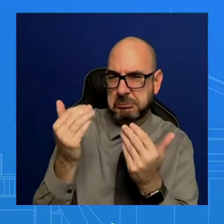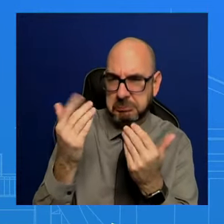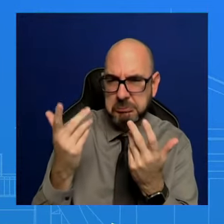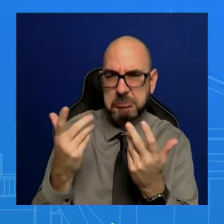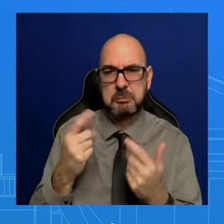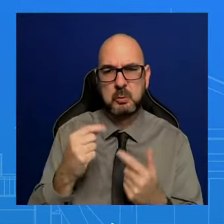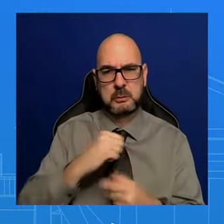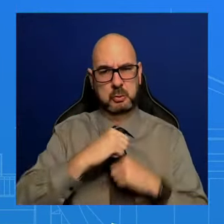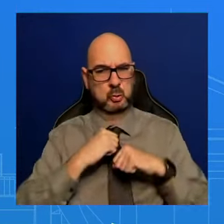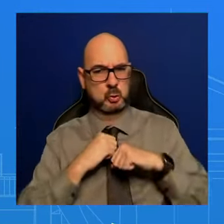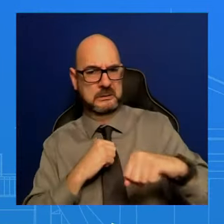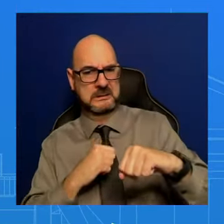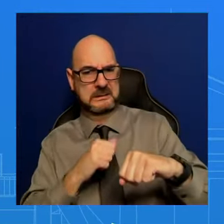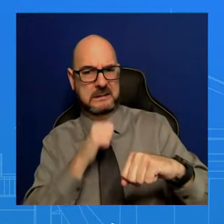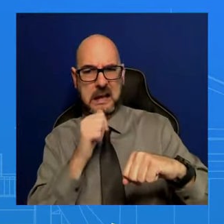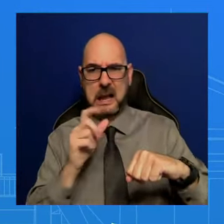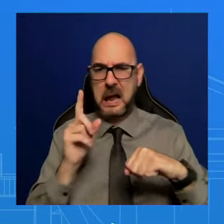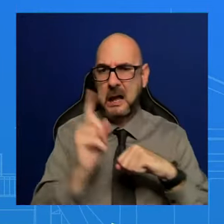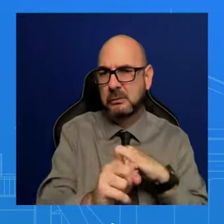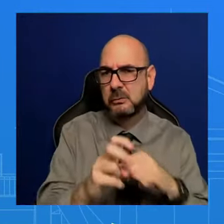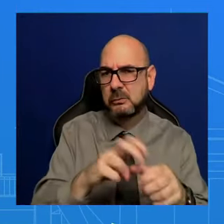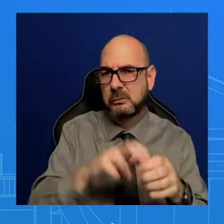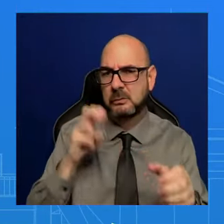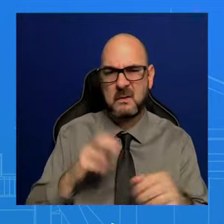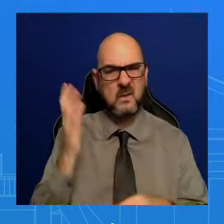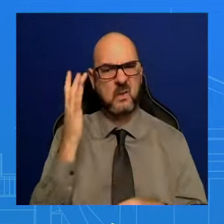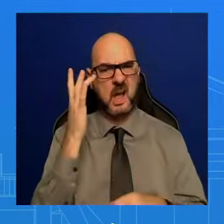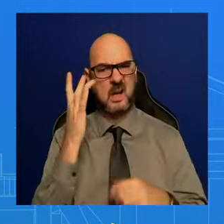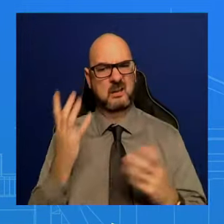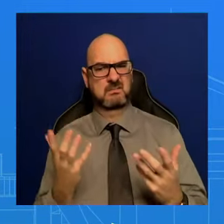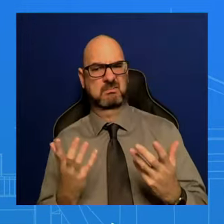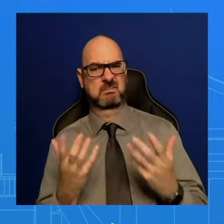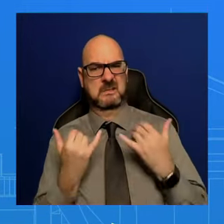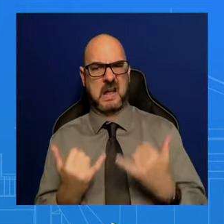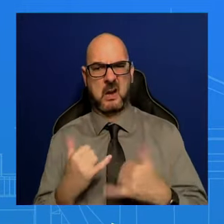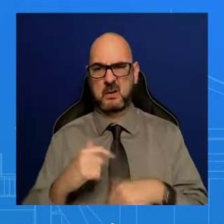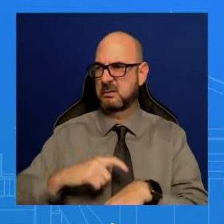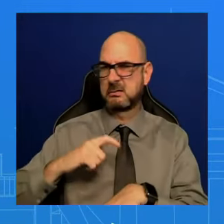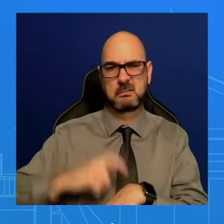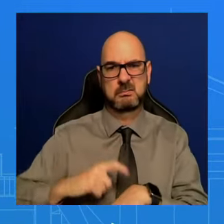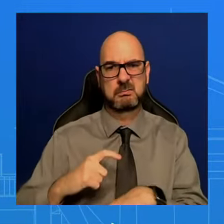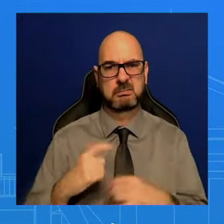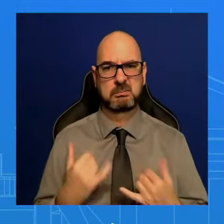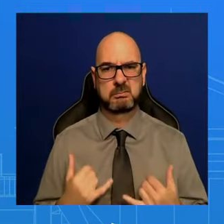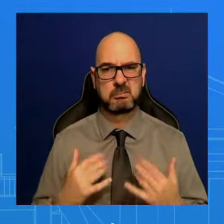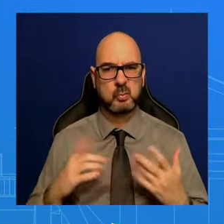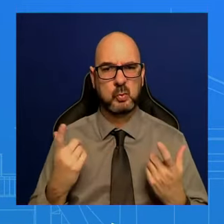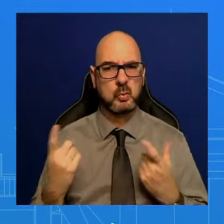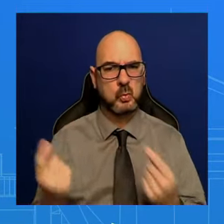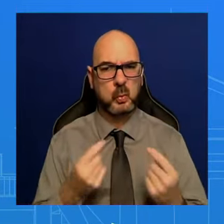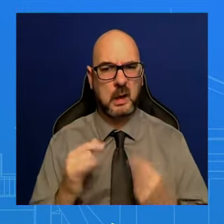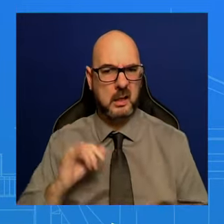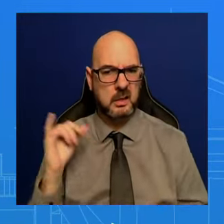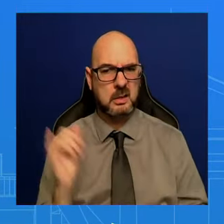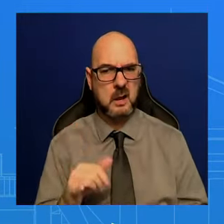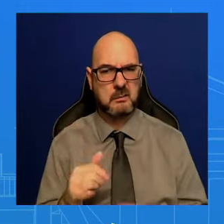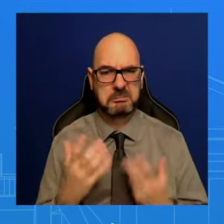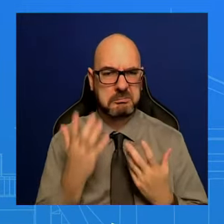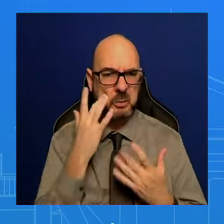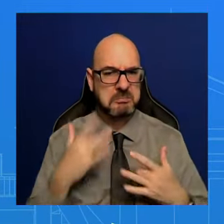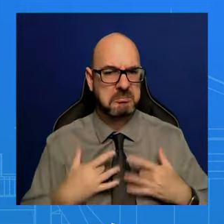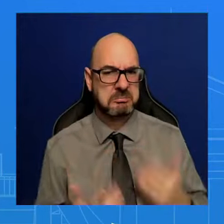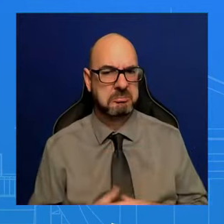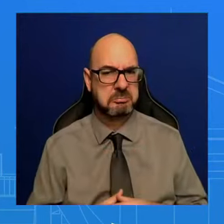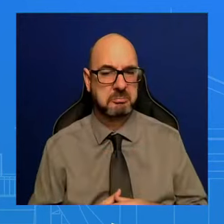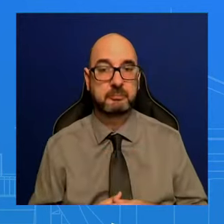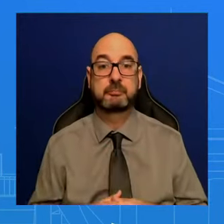aren't doing it now. So, can you just talk about the timing of this encouragement of what, why you're doing everything the way you are right I'm not pushing, as you just stated in your question, for